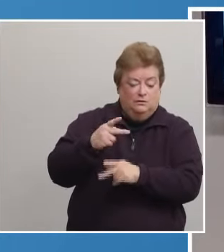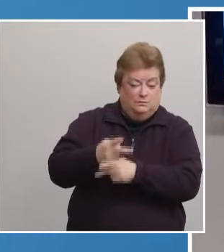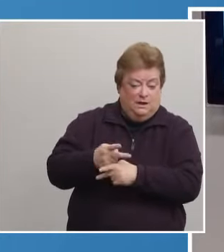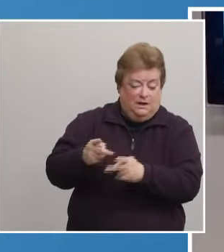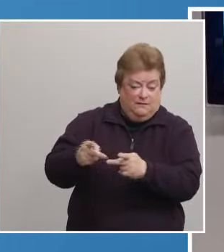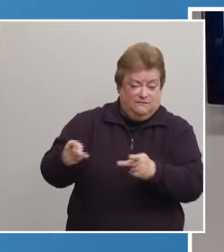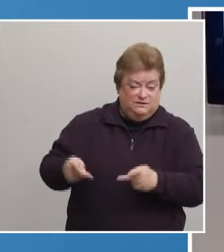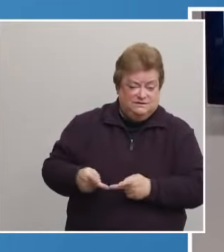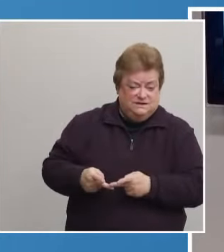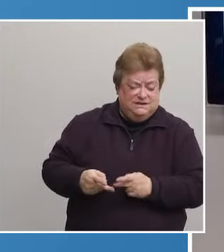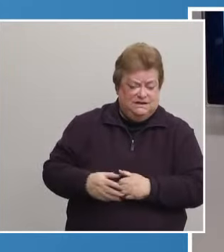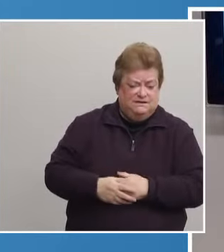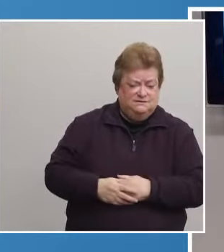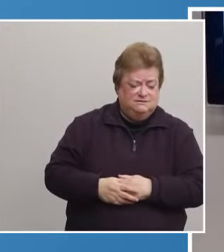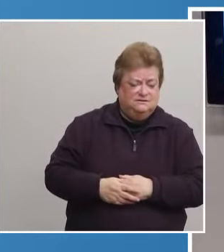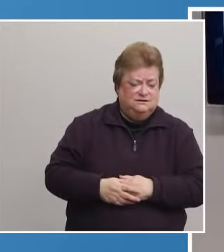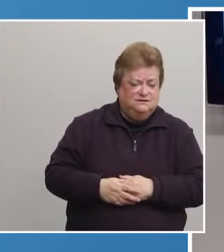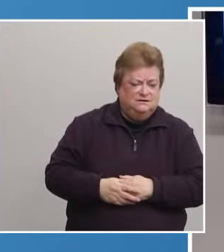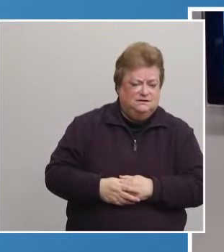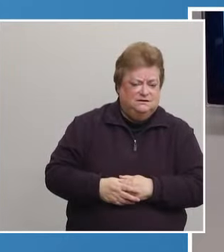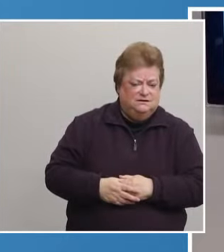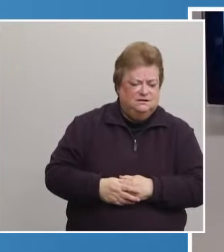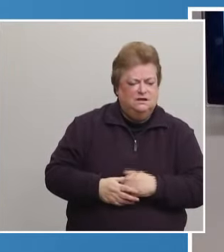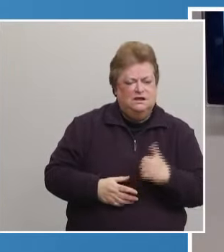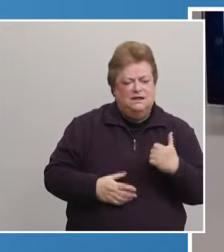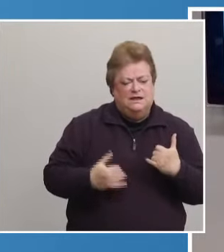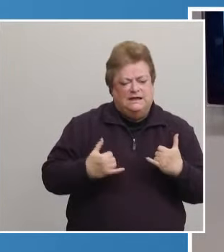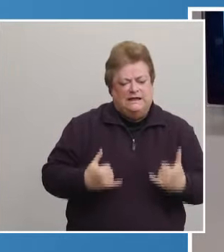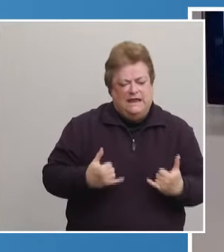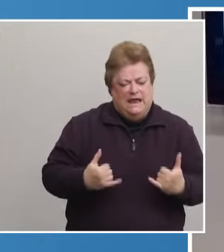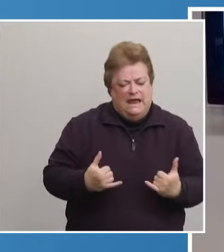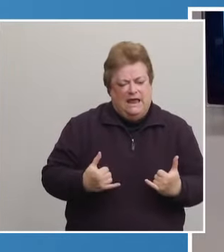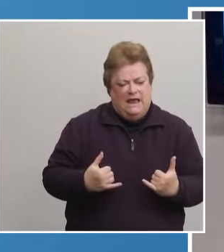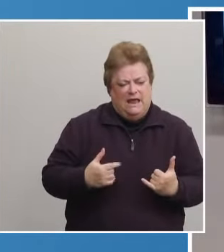What are you guys, you know, expecting the